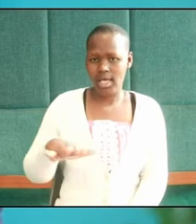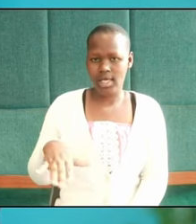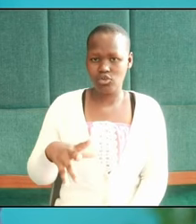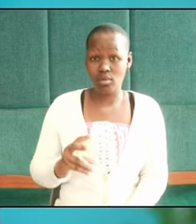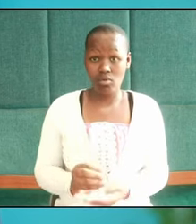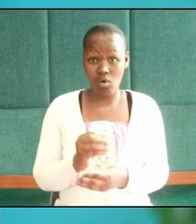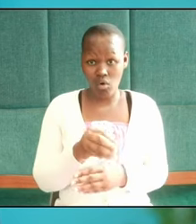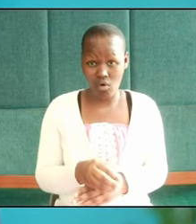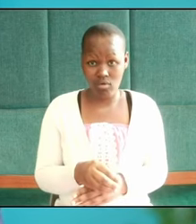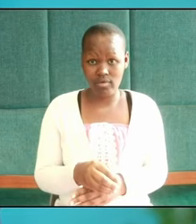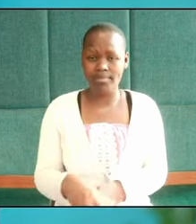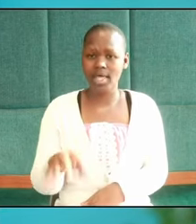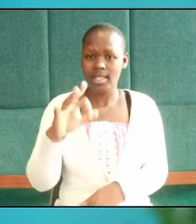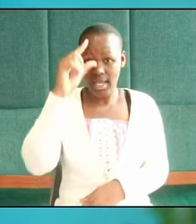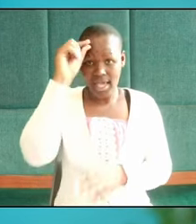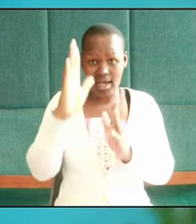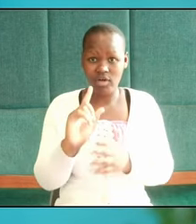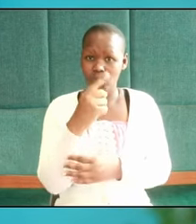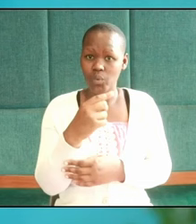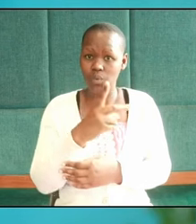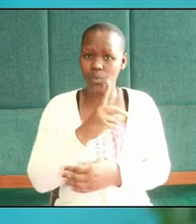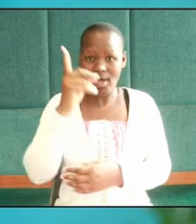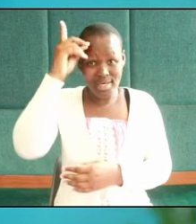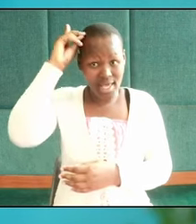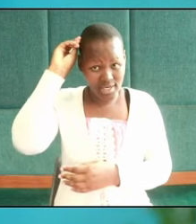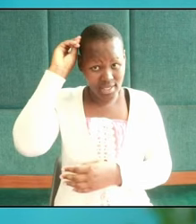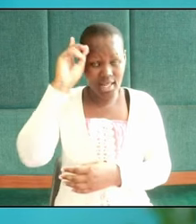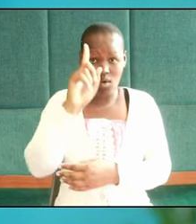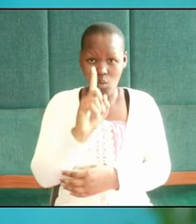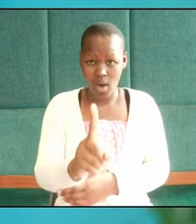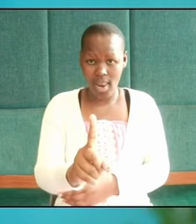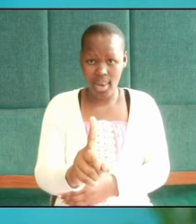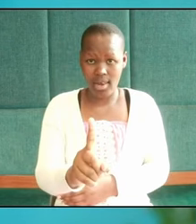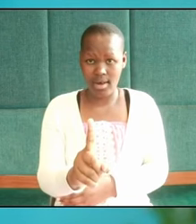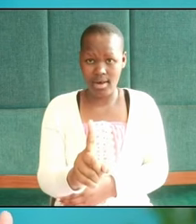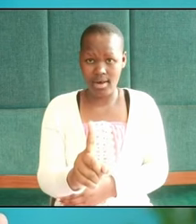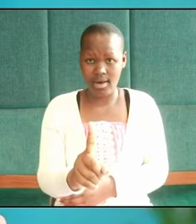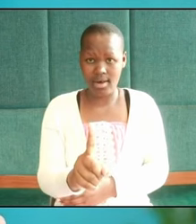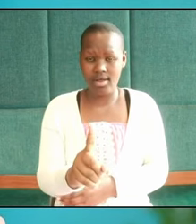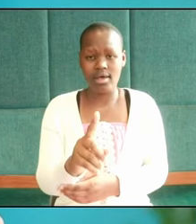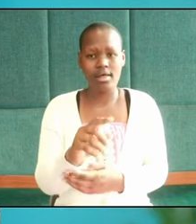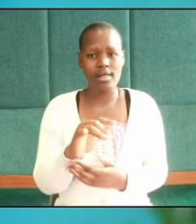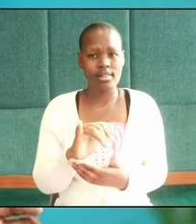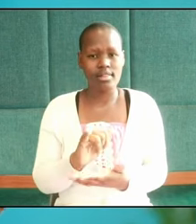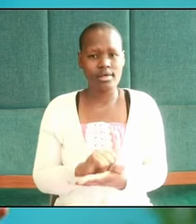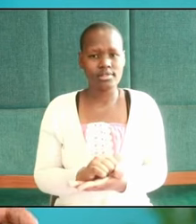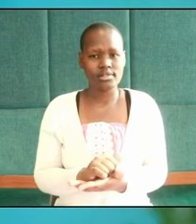these three governors of whom Daniel was one that the satraps